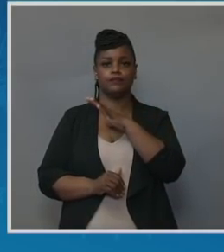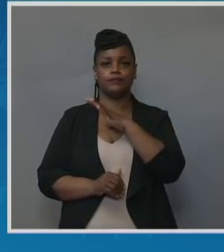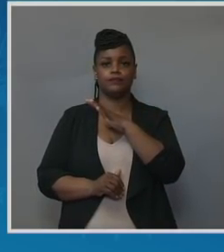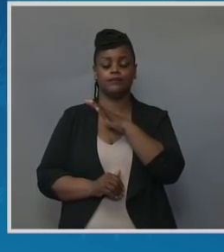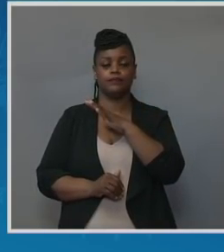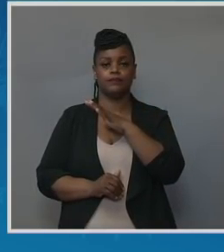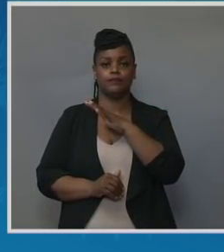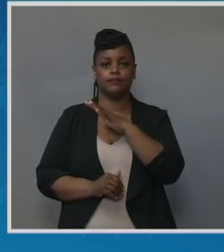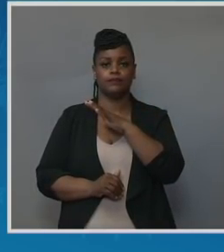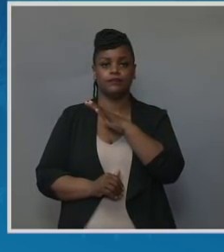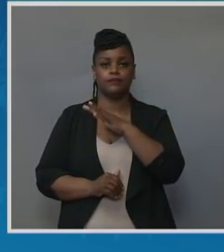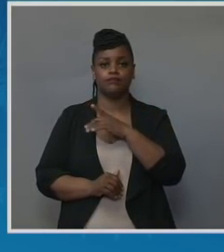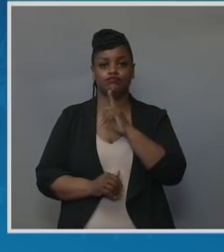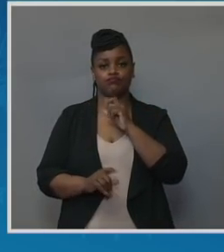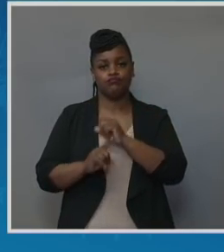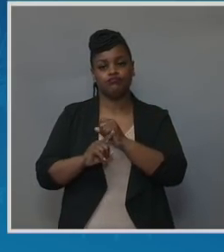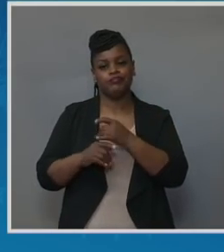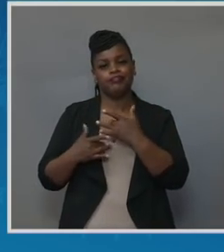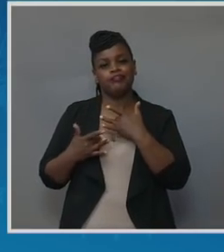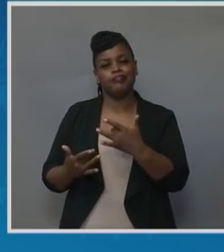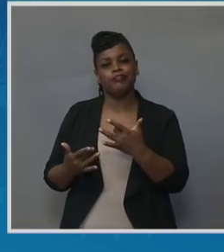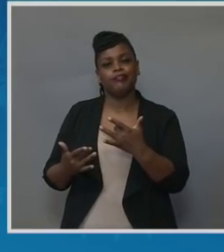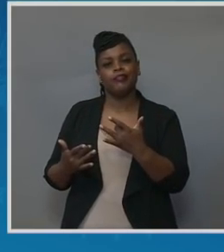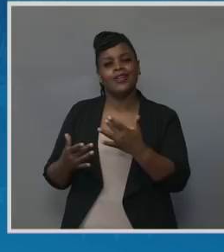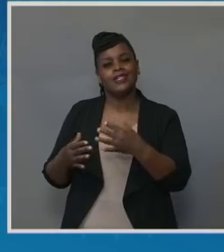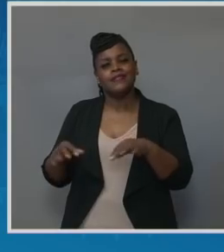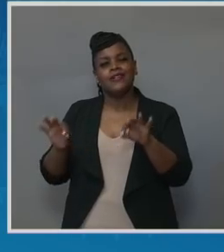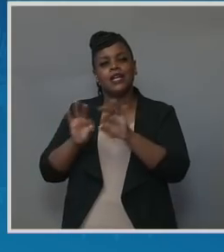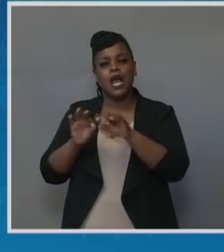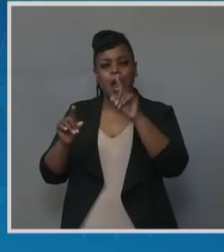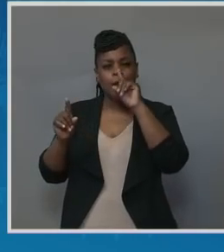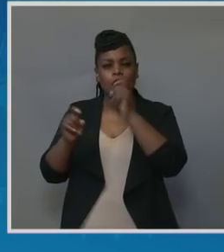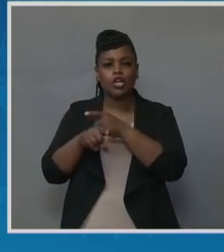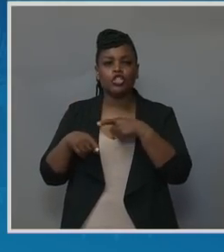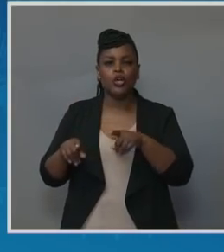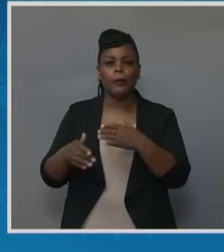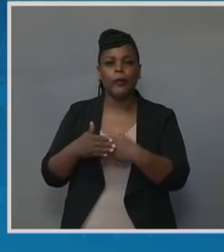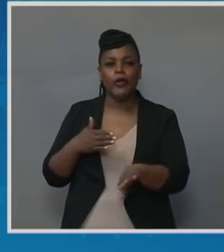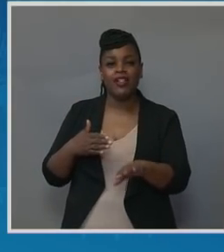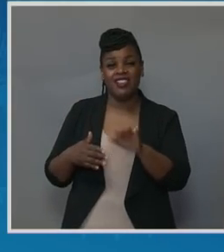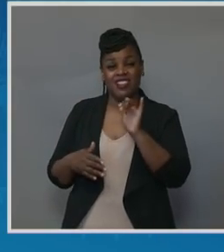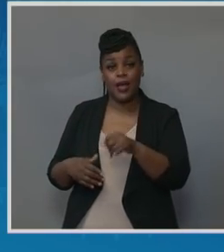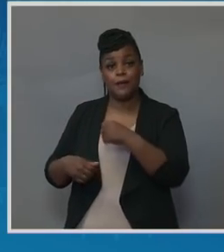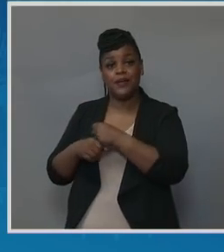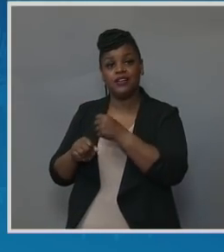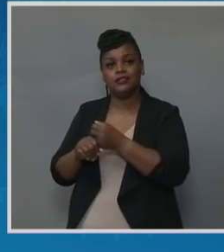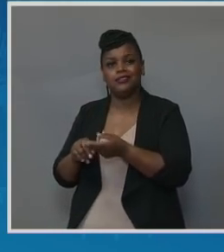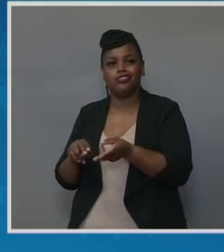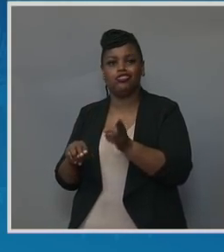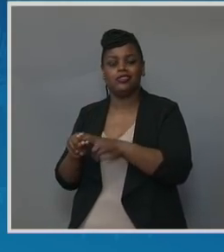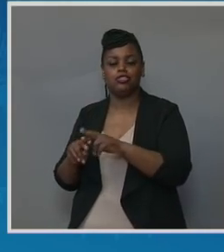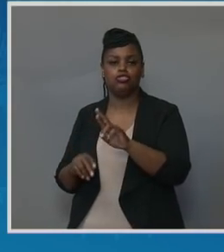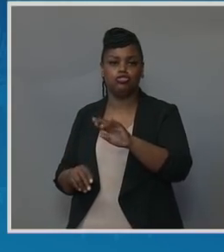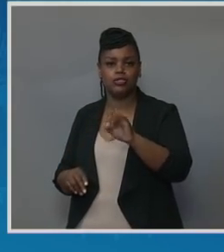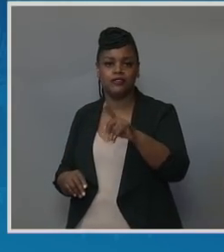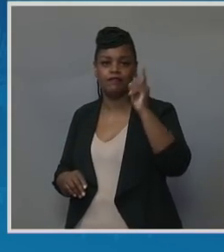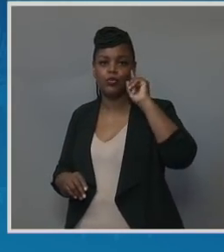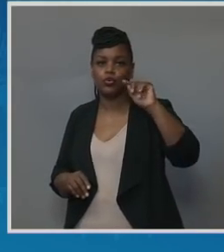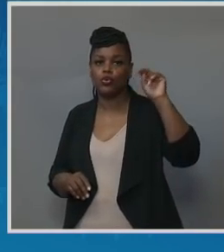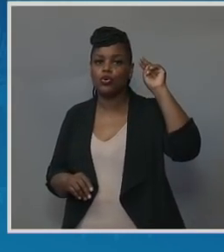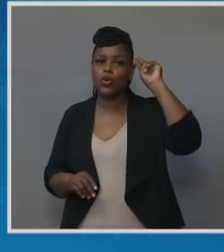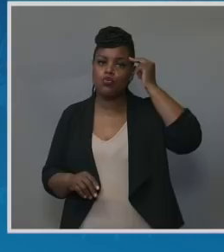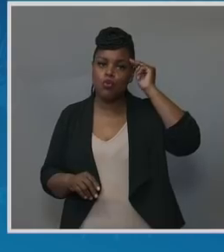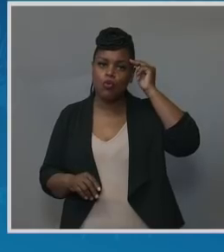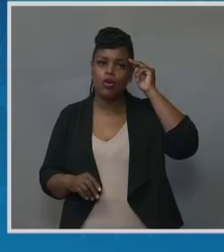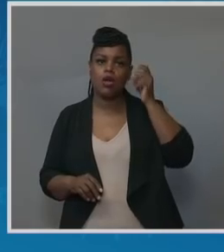are more likely to have significant complications at birth that put them at an increased risk for neurocognitive and developmental